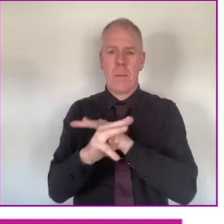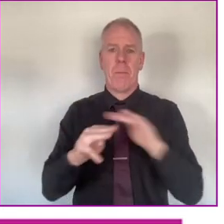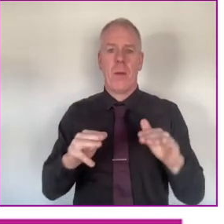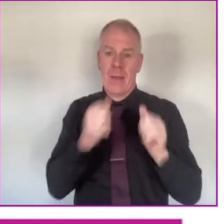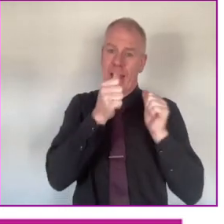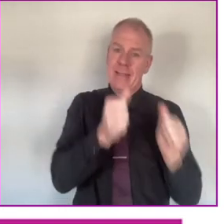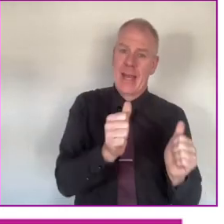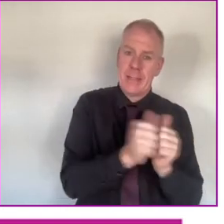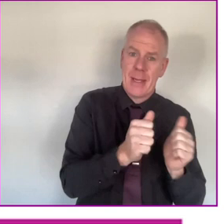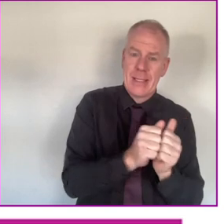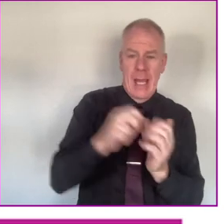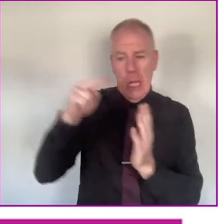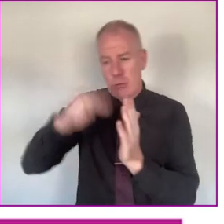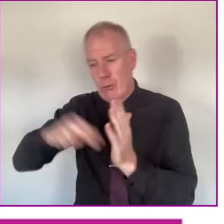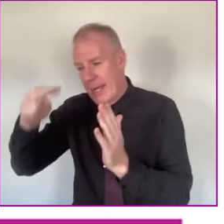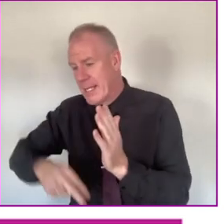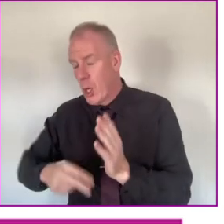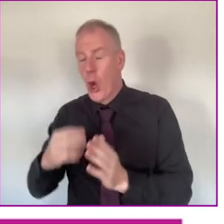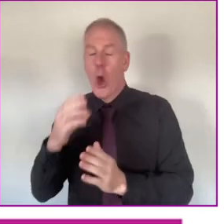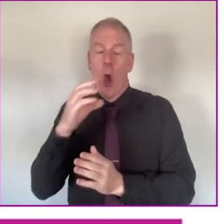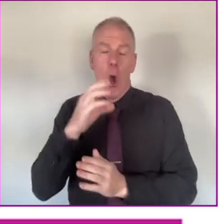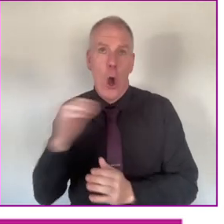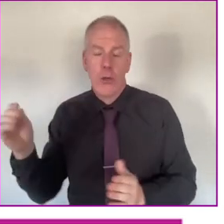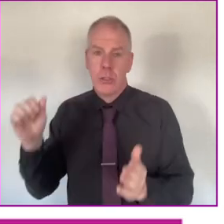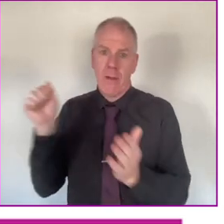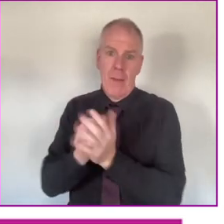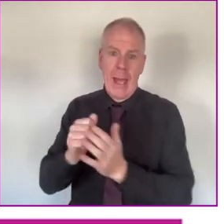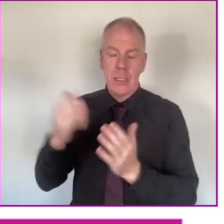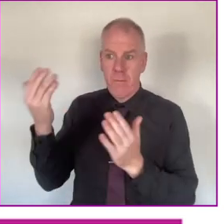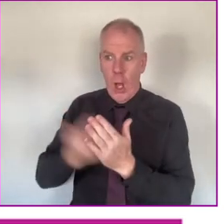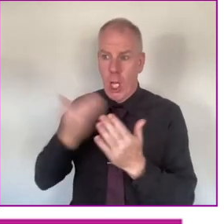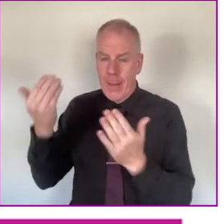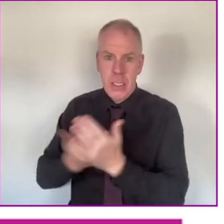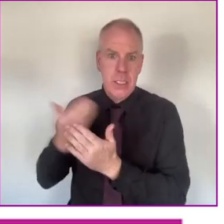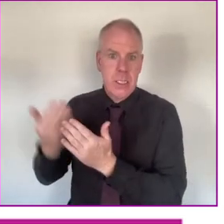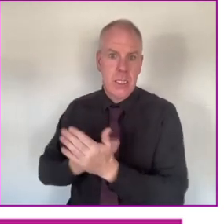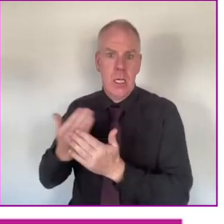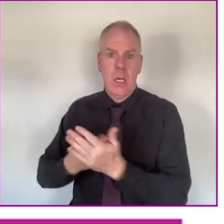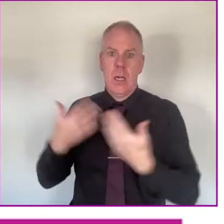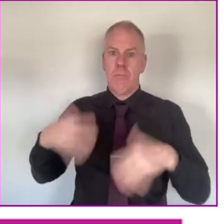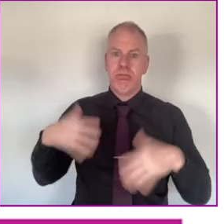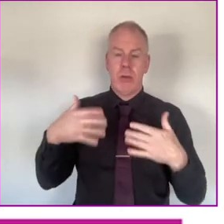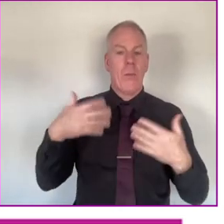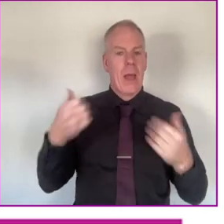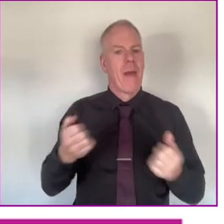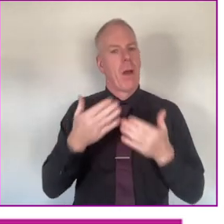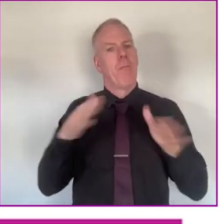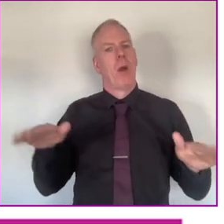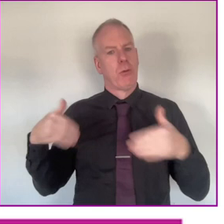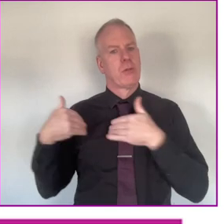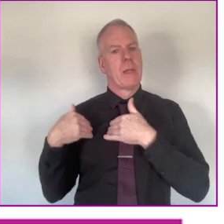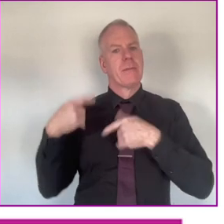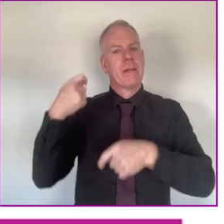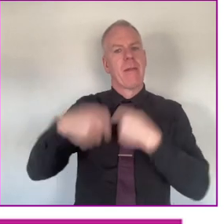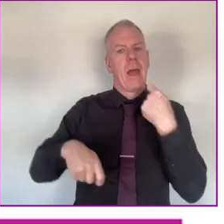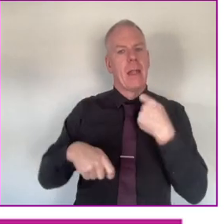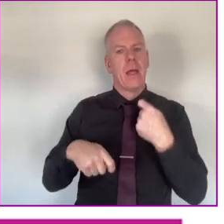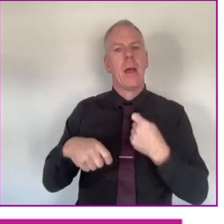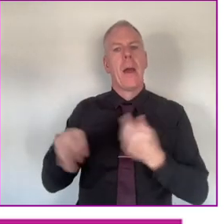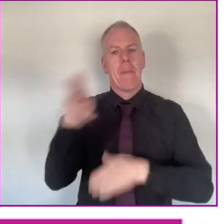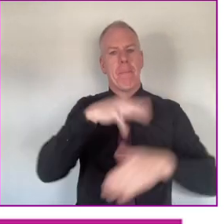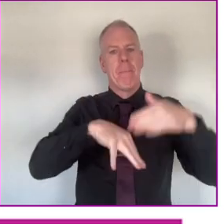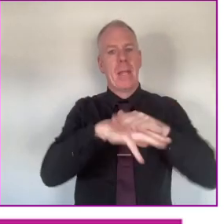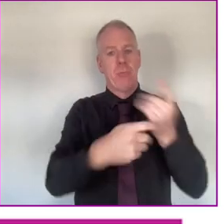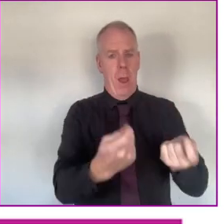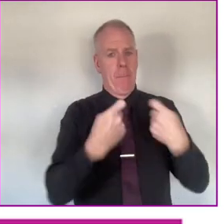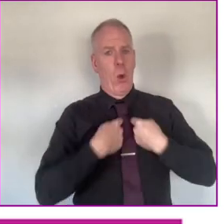days a month between attending meetings and reading hundreds of pages of documentation. And, you know, and we have a public responsibility. We are